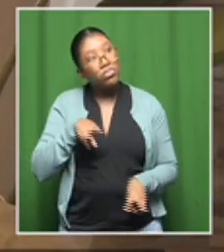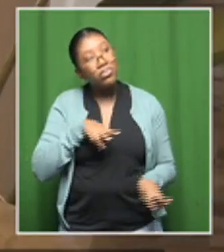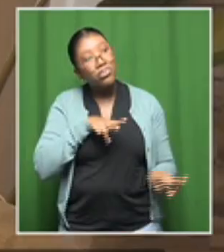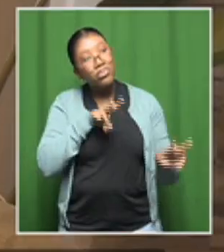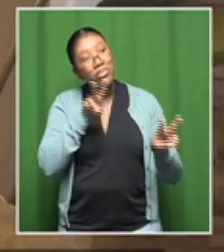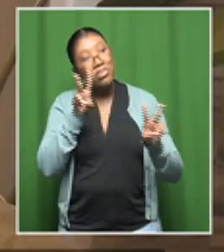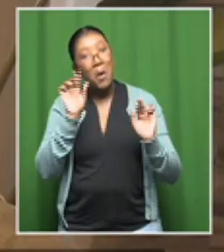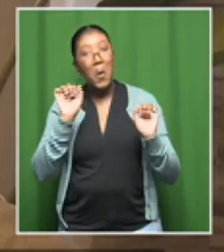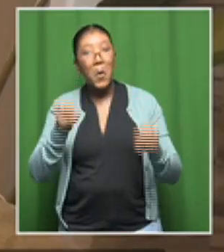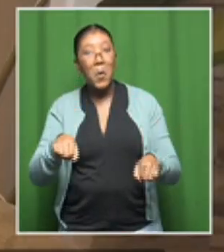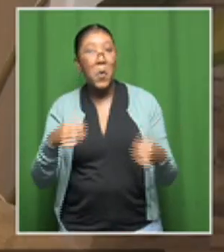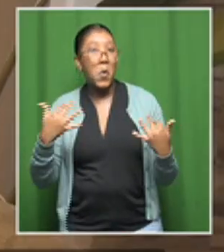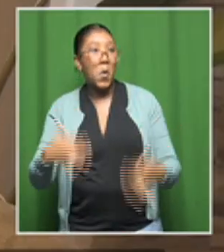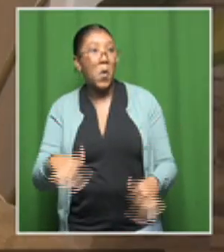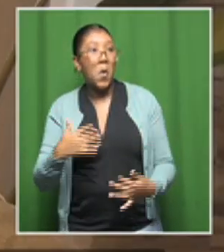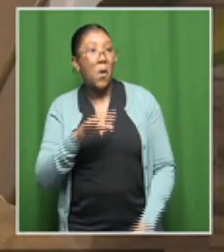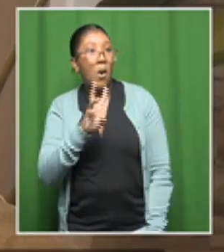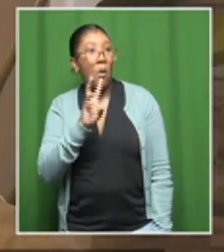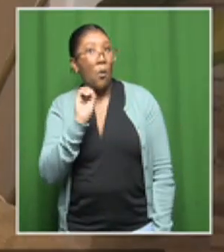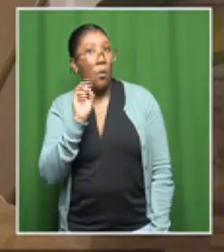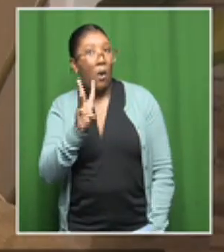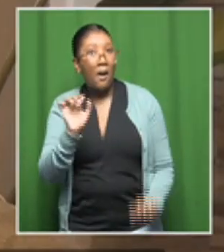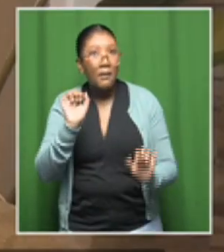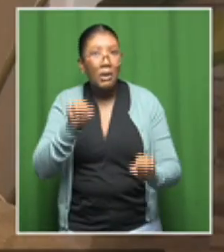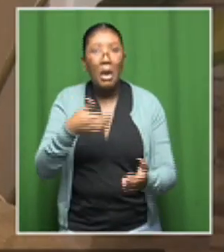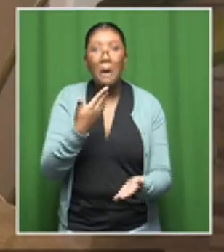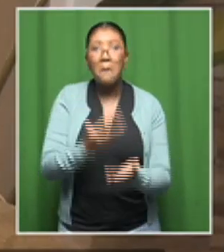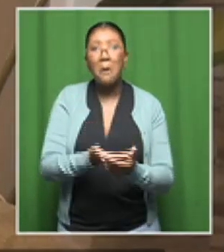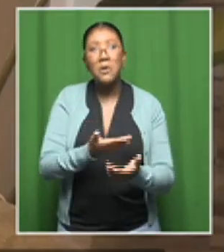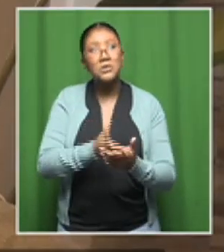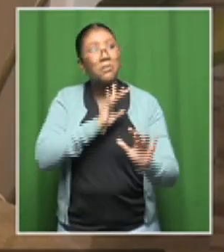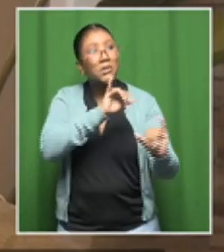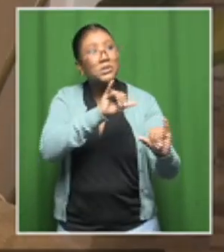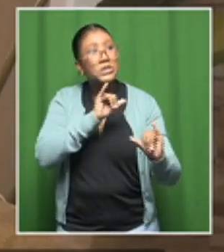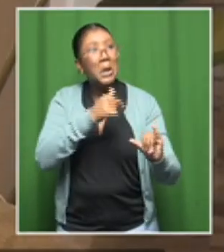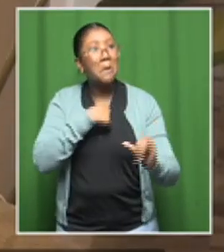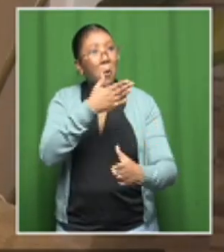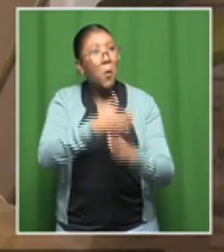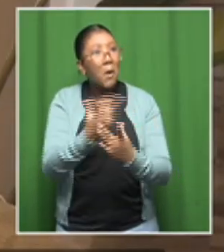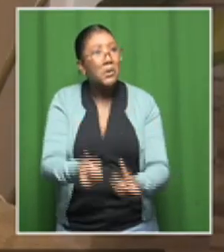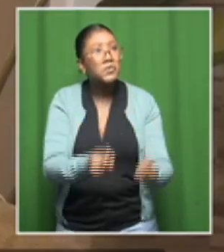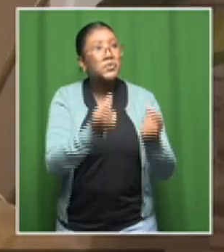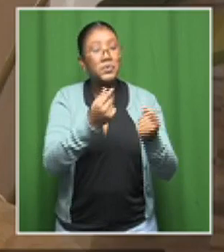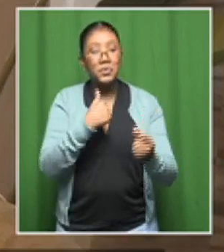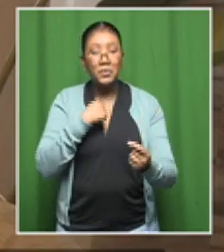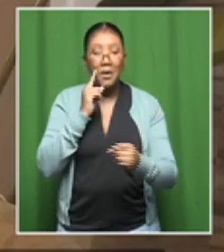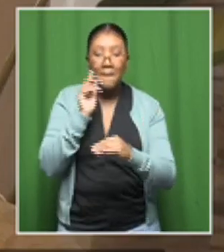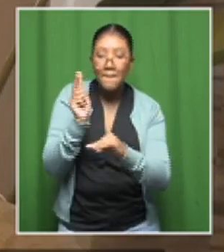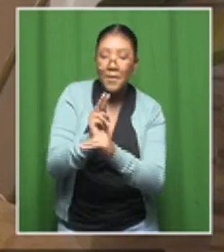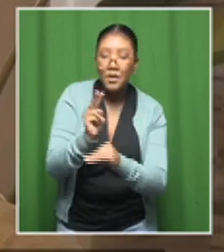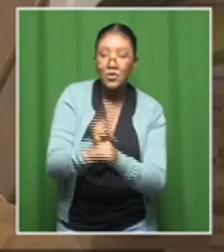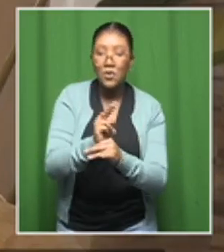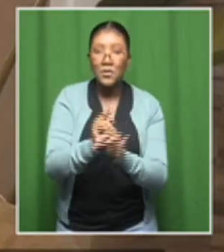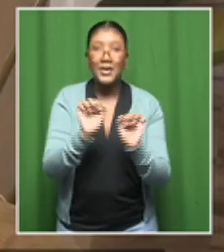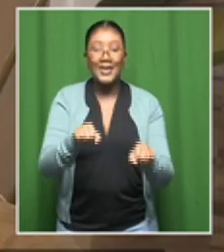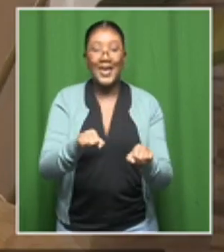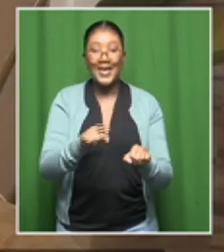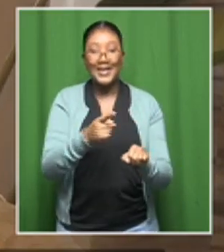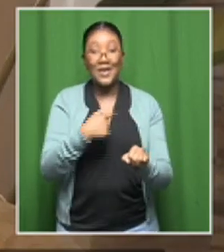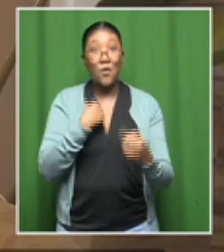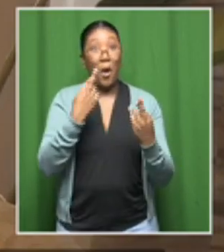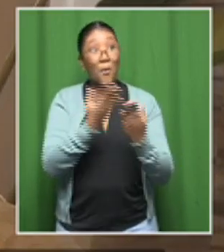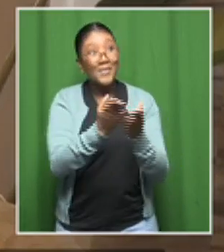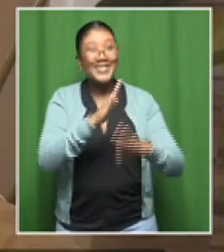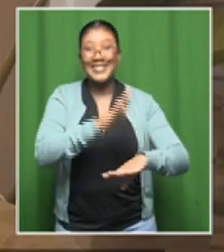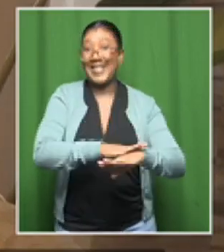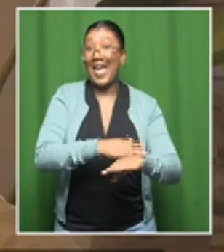is possible, you know, and to actually go out there. You speak of their mentoring. We hope they have the time, but I know